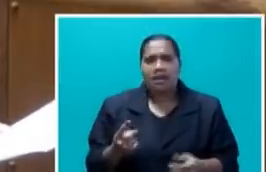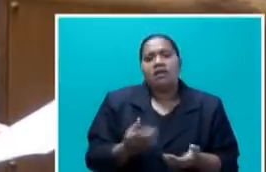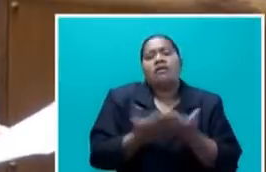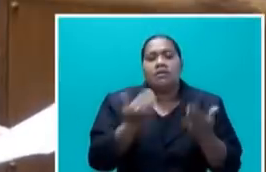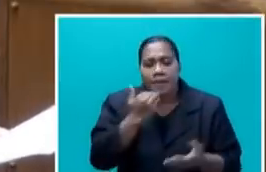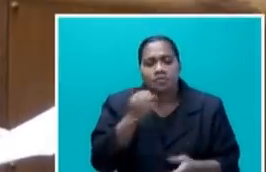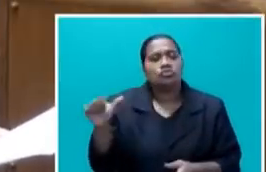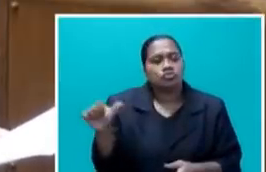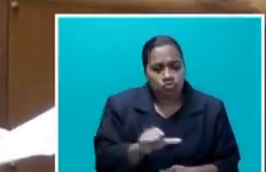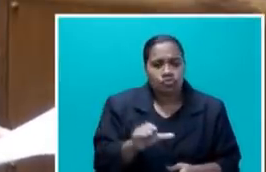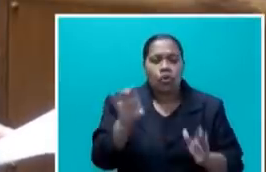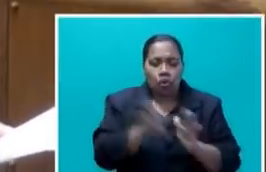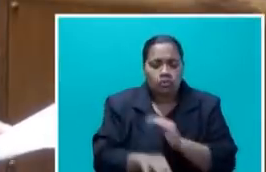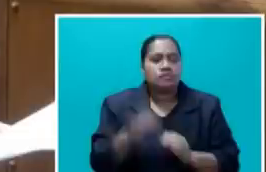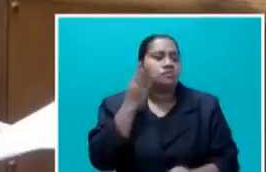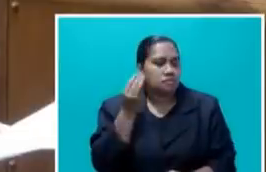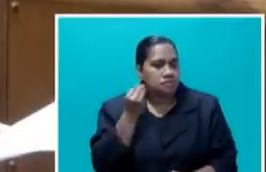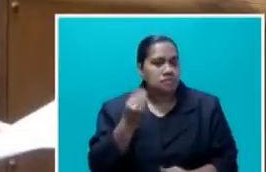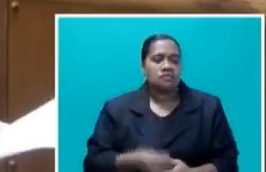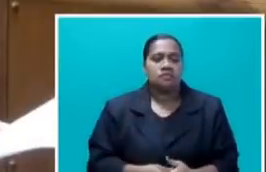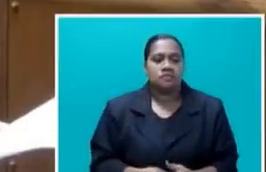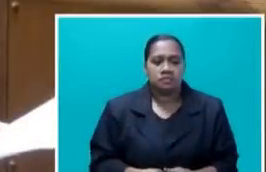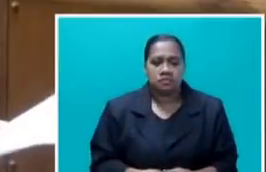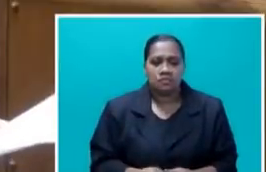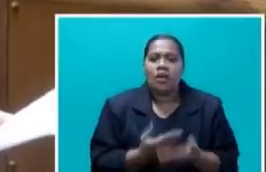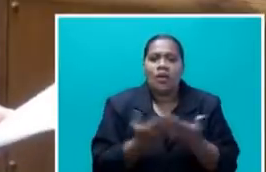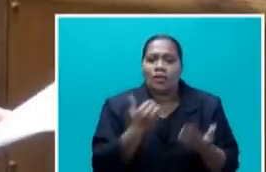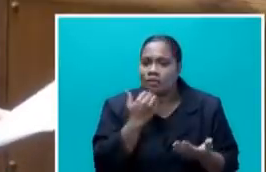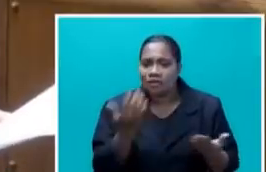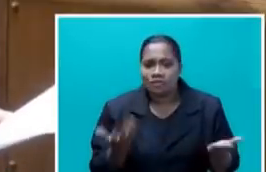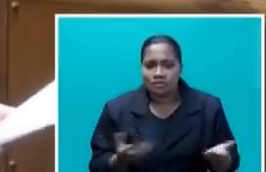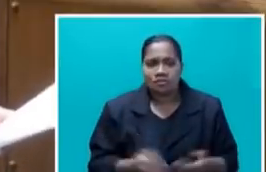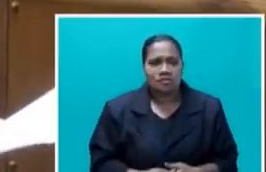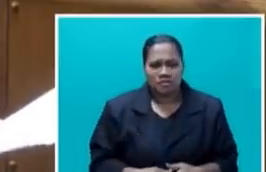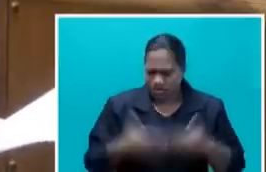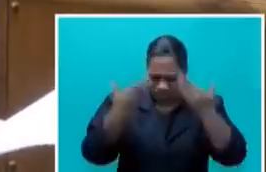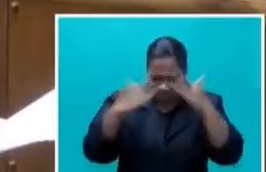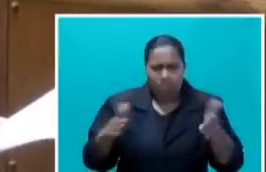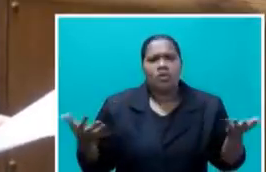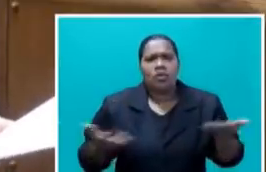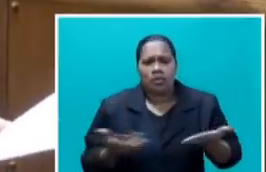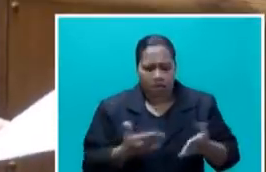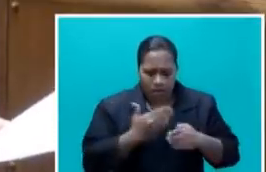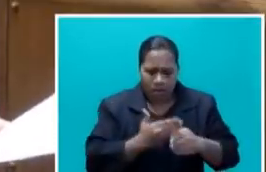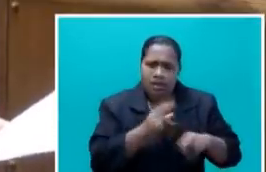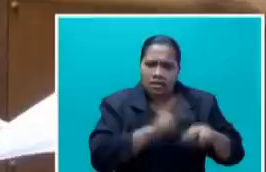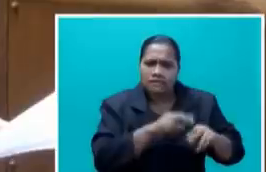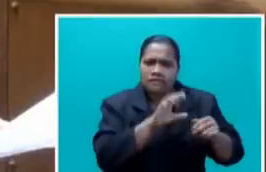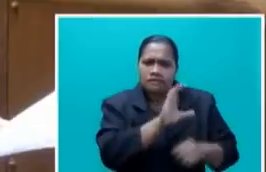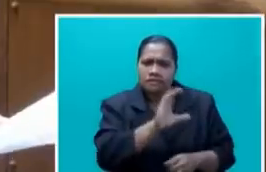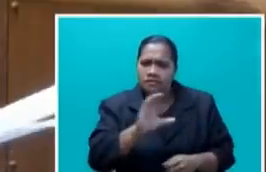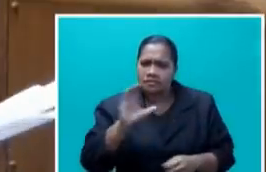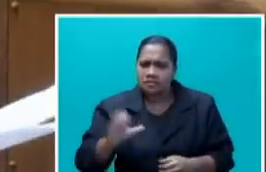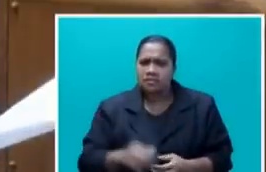be the price of sugar. I am obviously aware of the processes of FCCC and the approach it has taken before